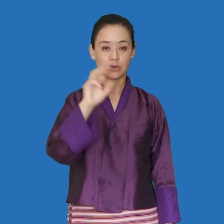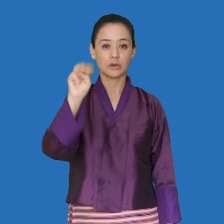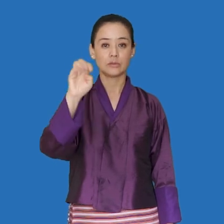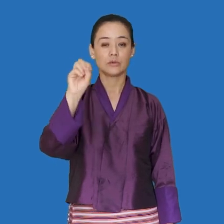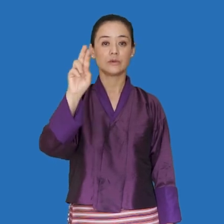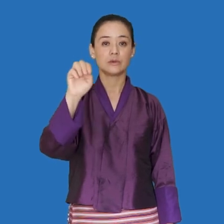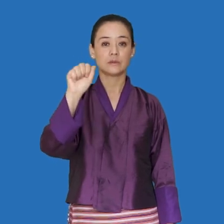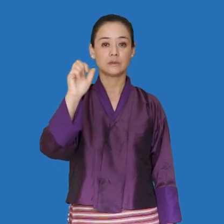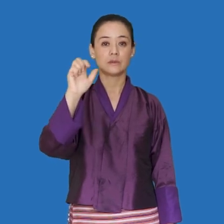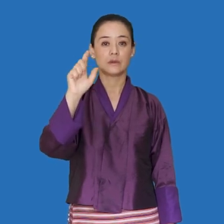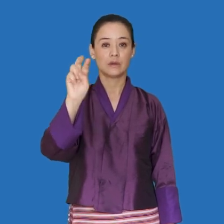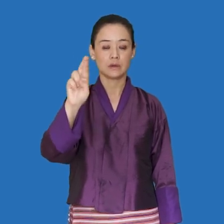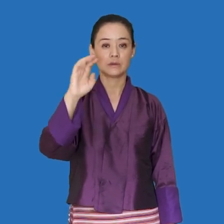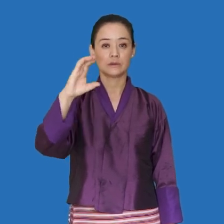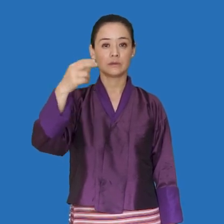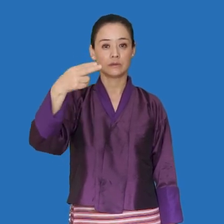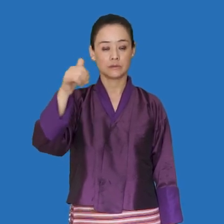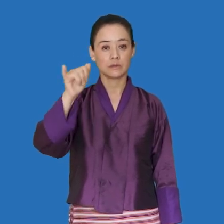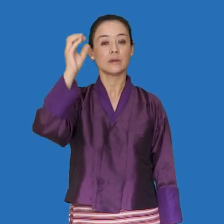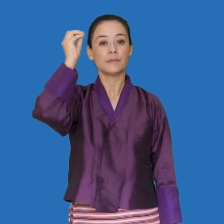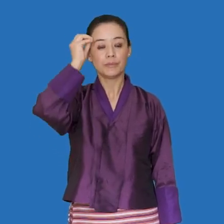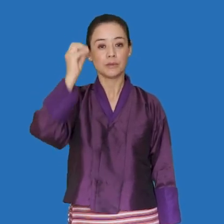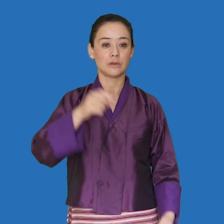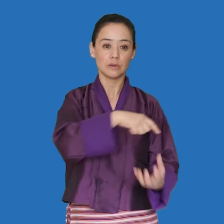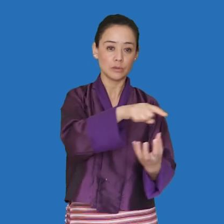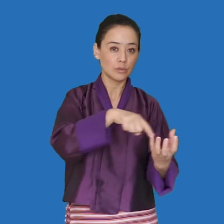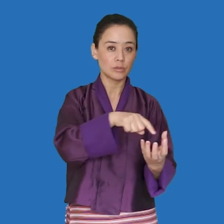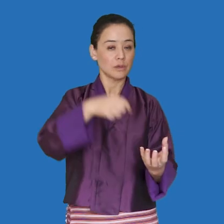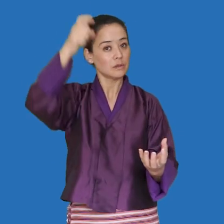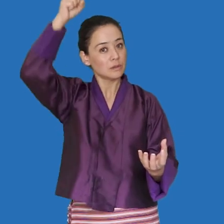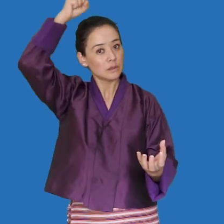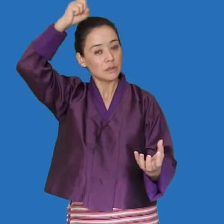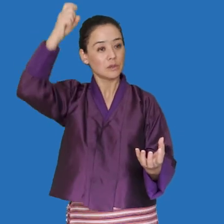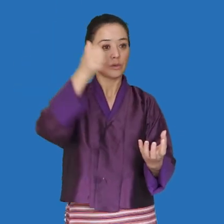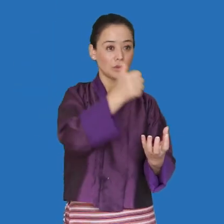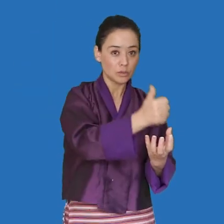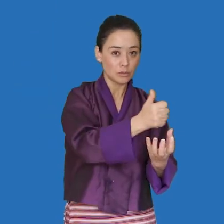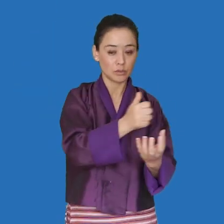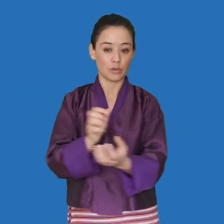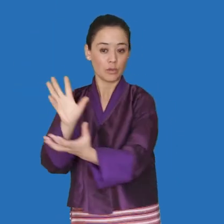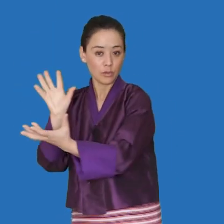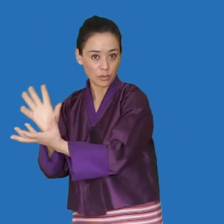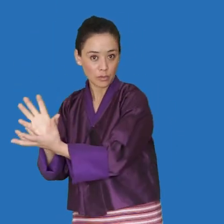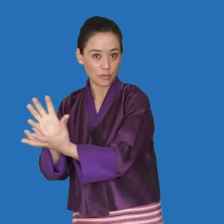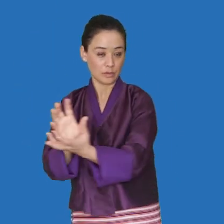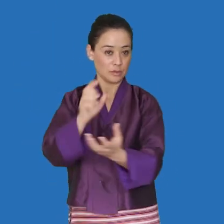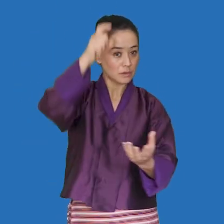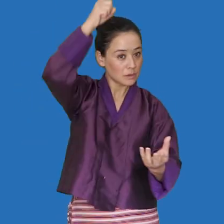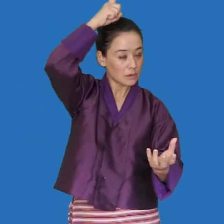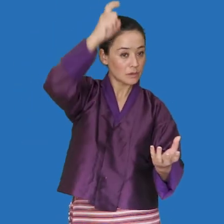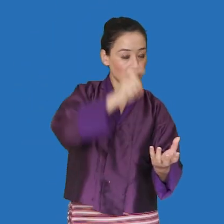of the state and the symbol of unity the king reigns as a non partition head along with a